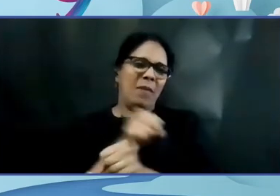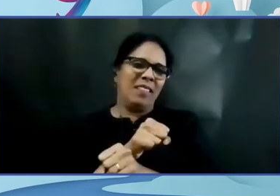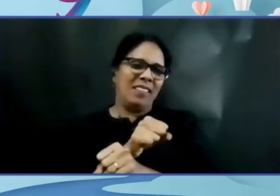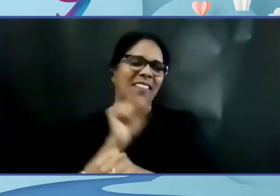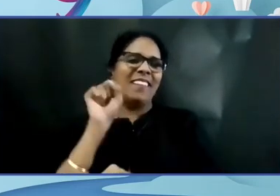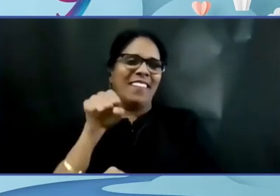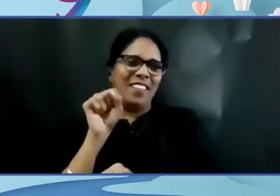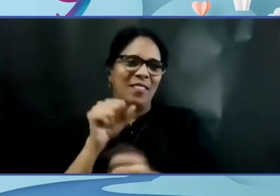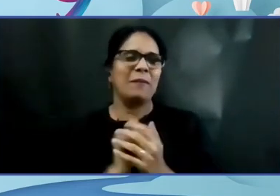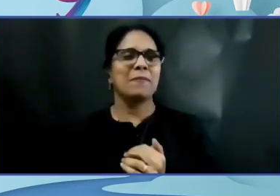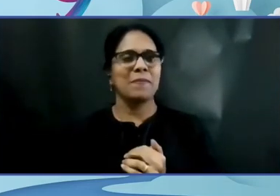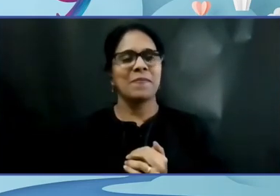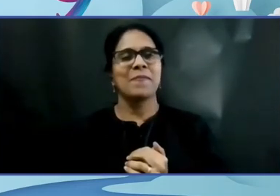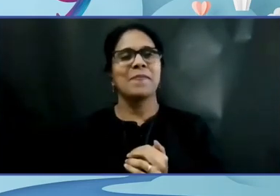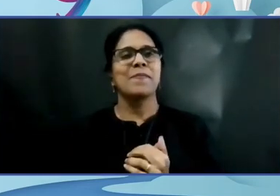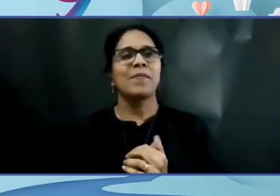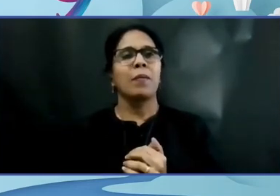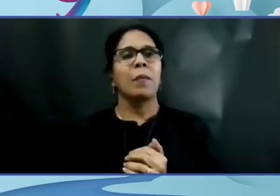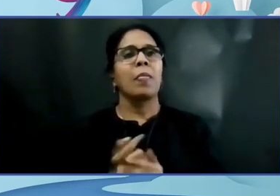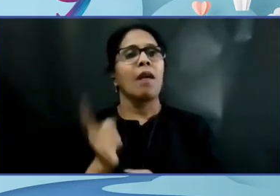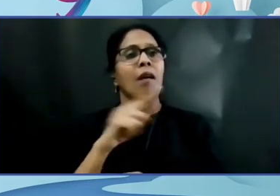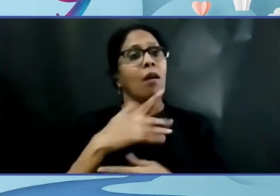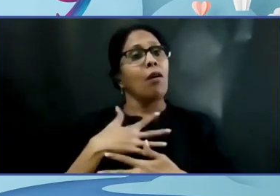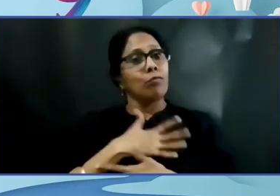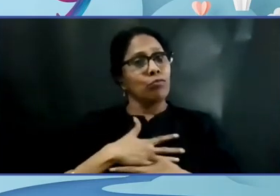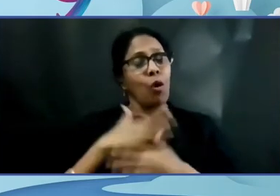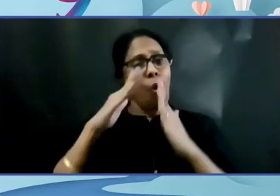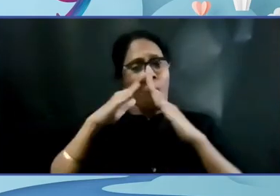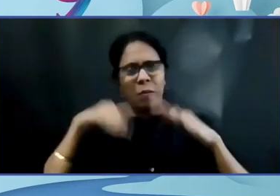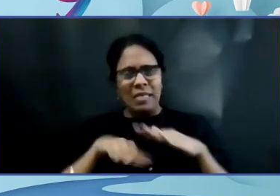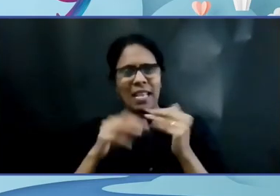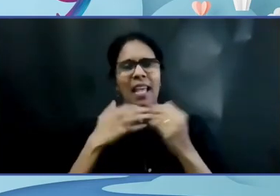I see. Are you enjoying studying from home?